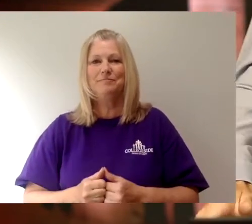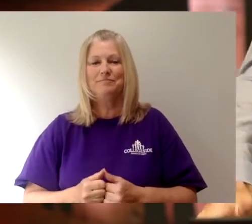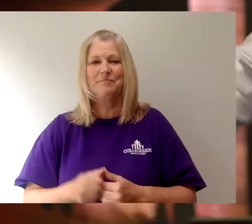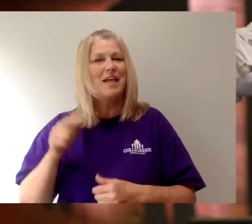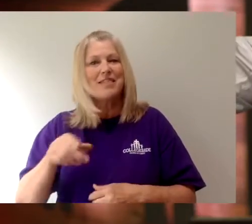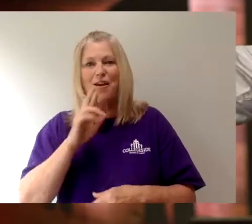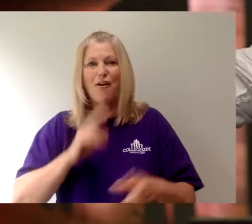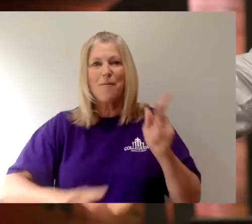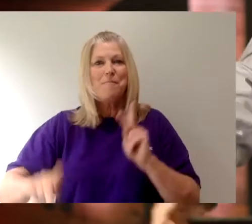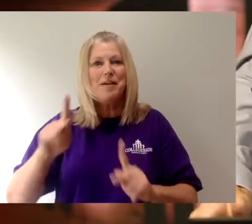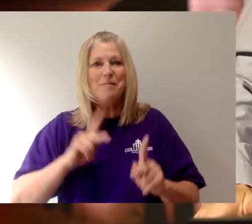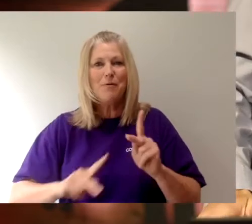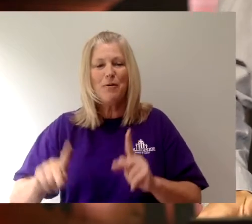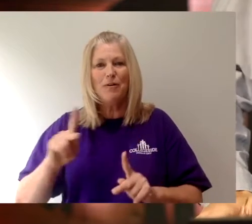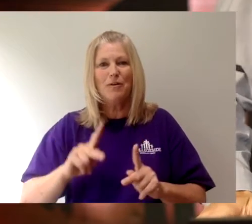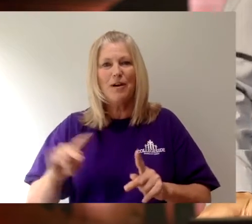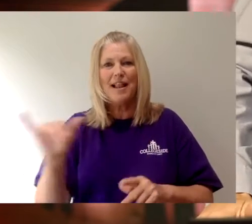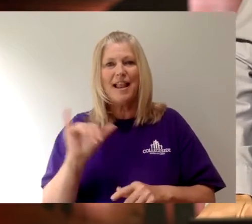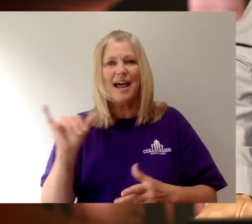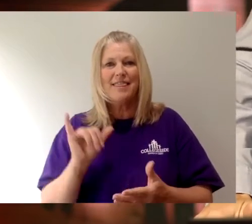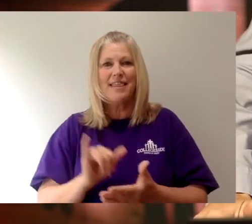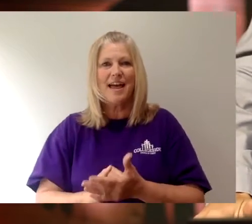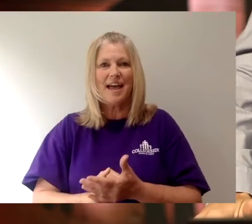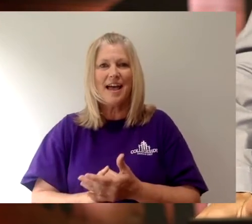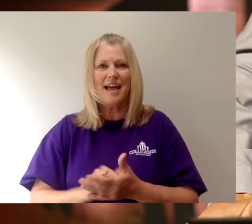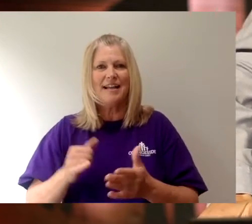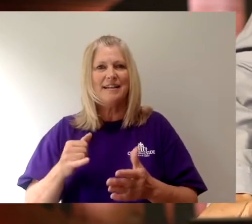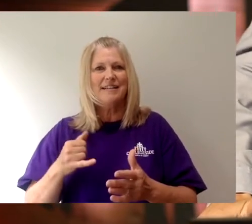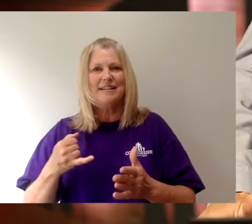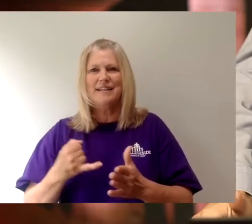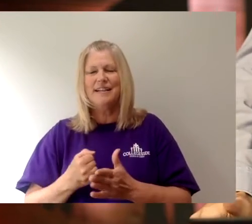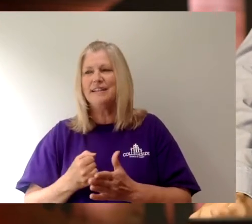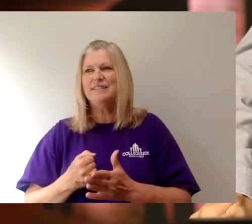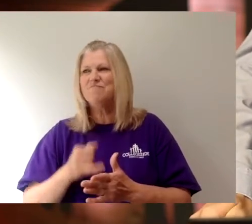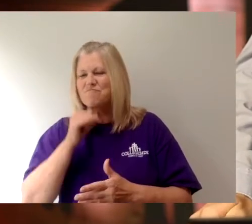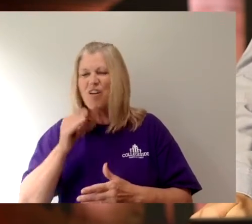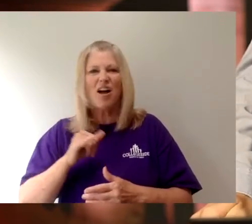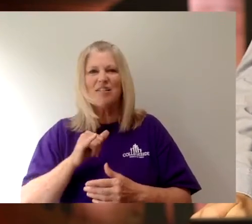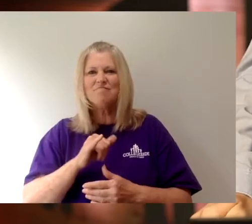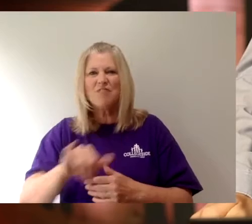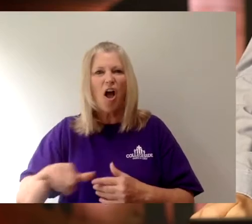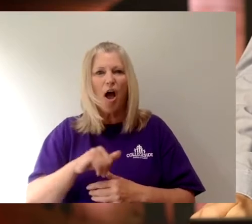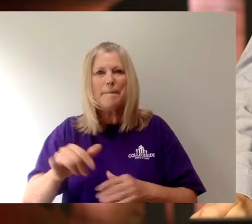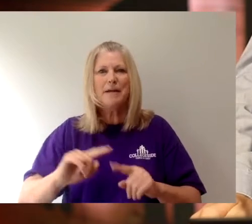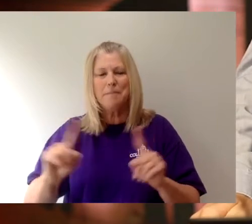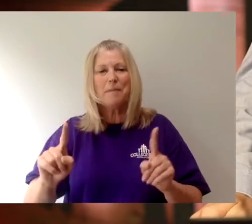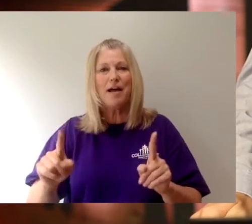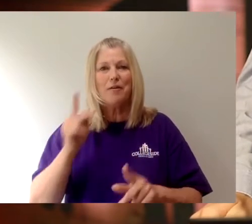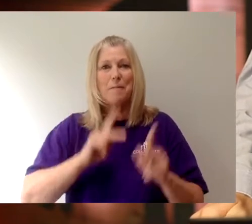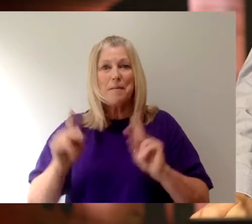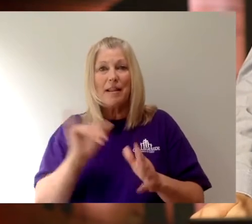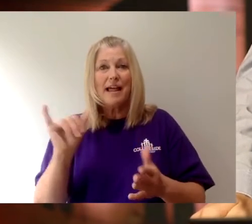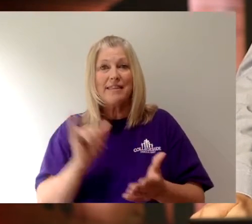There are people like that. It's rare, but people like that